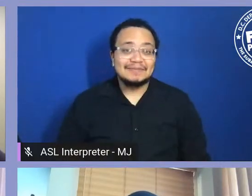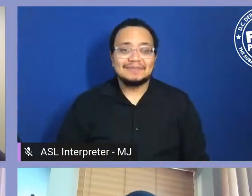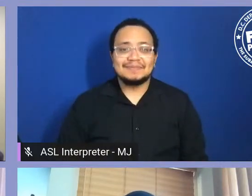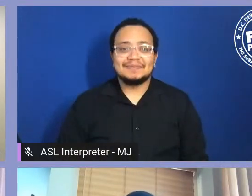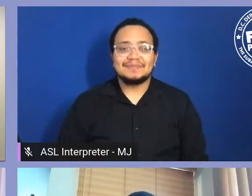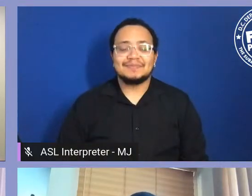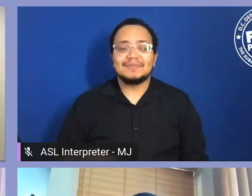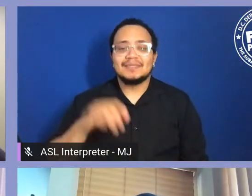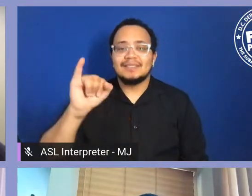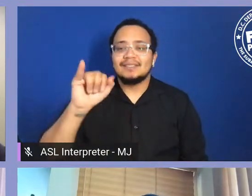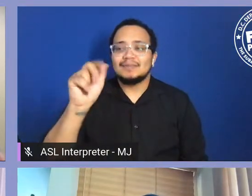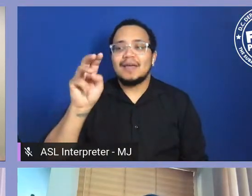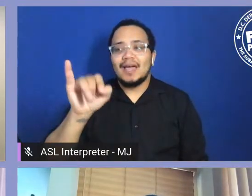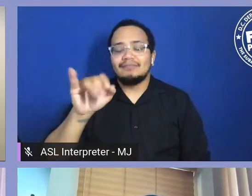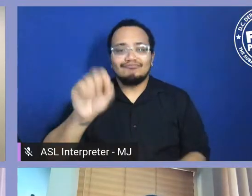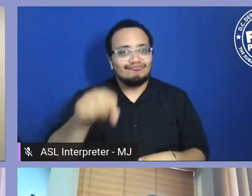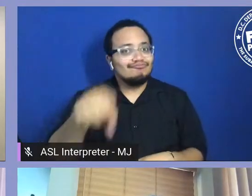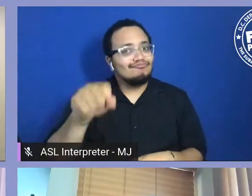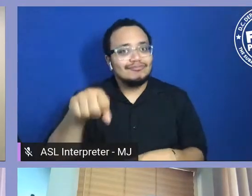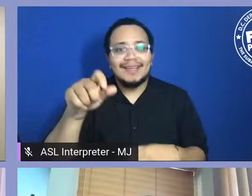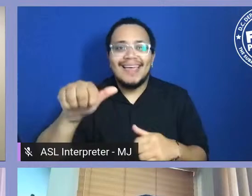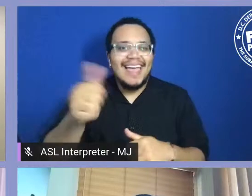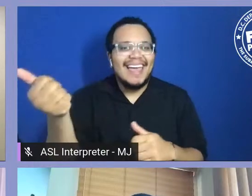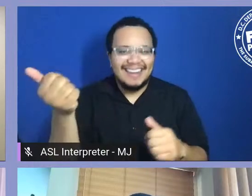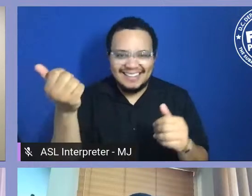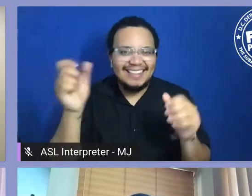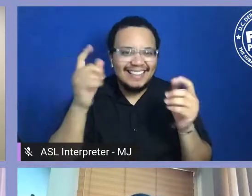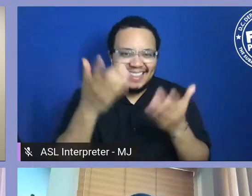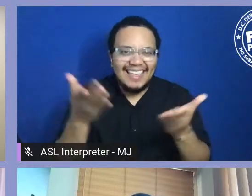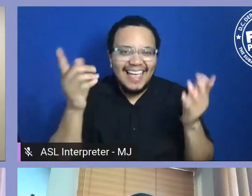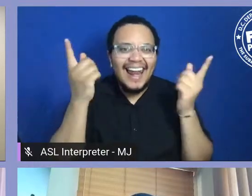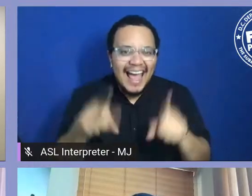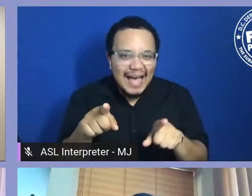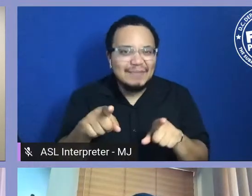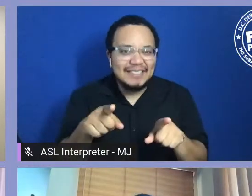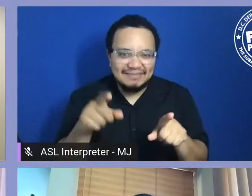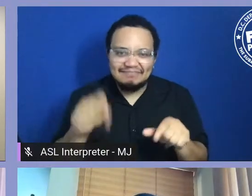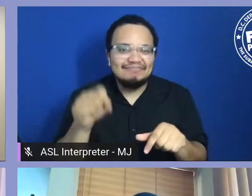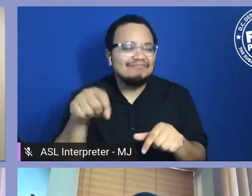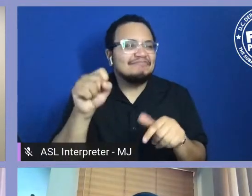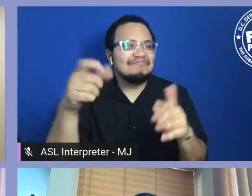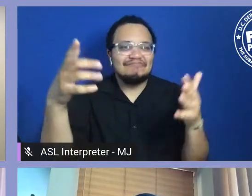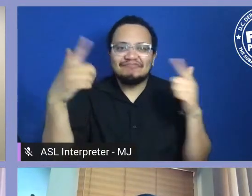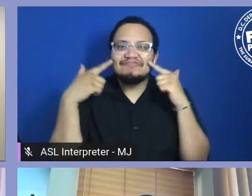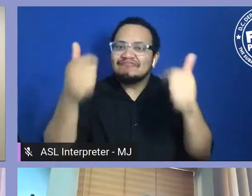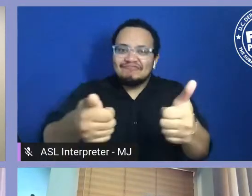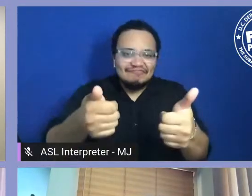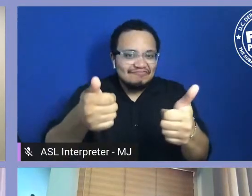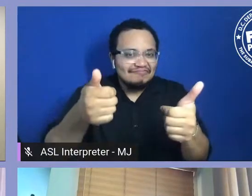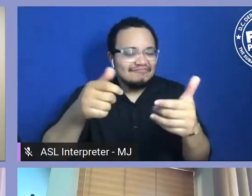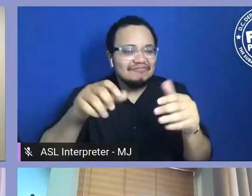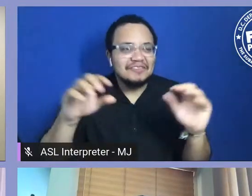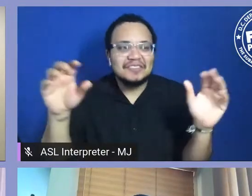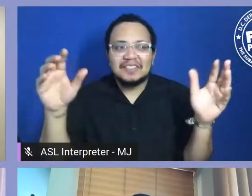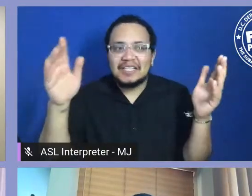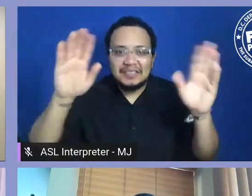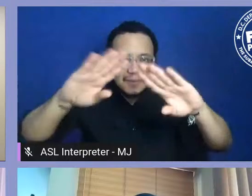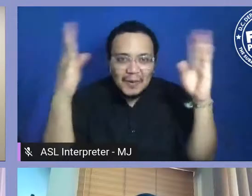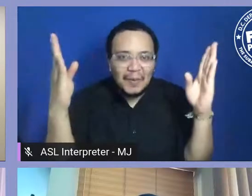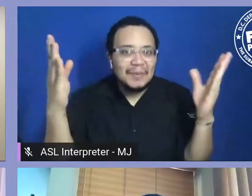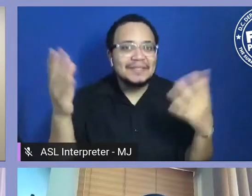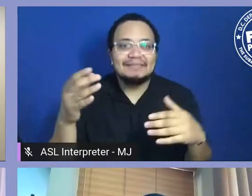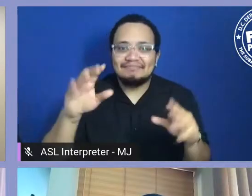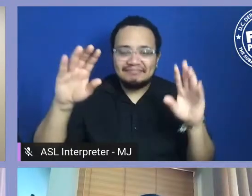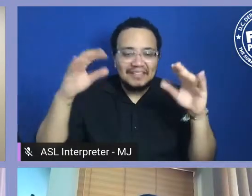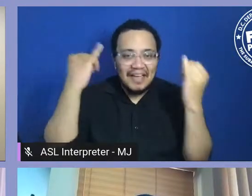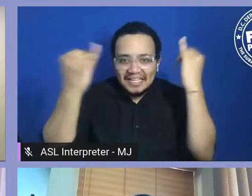I think it's fair game. know, I think innovation is going to continue to happen. And, you know, people want to continue to take pictures, whether from